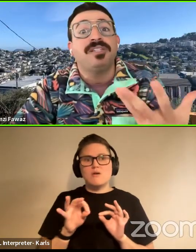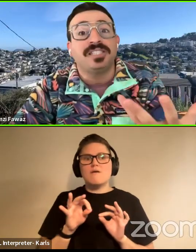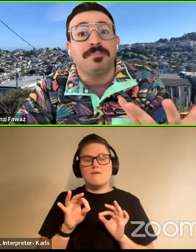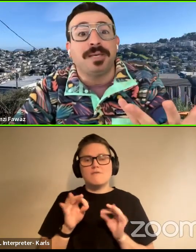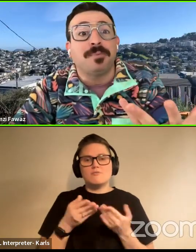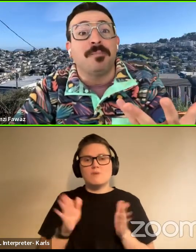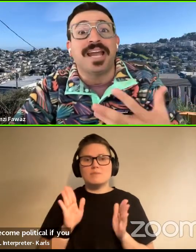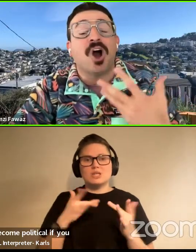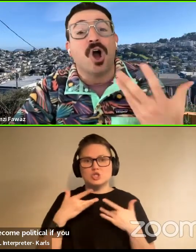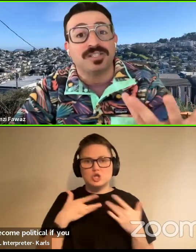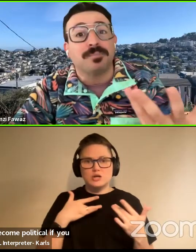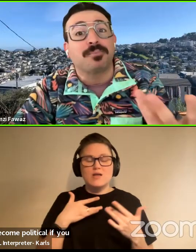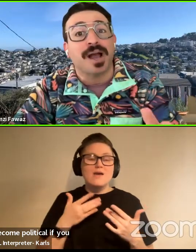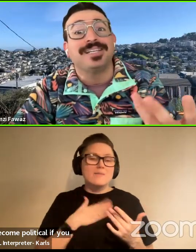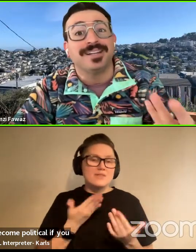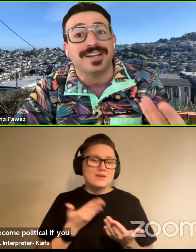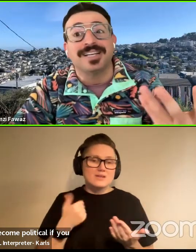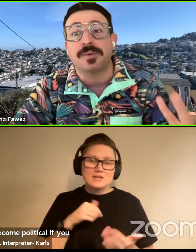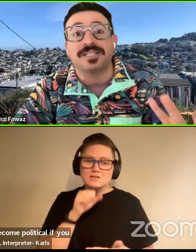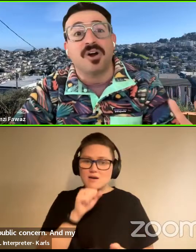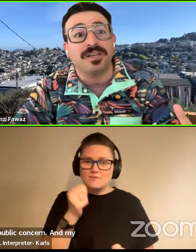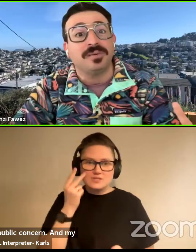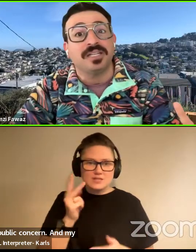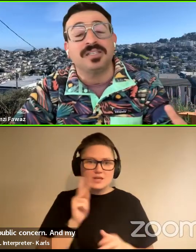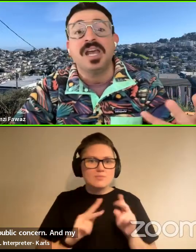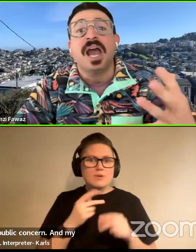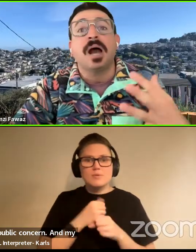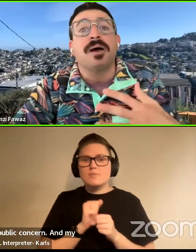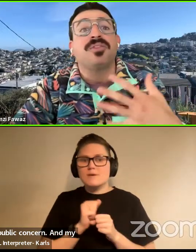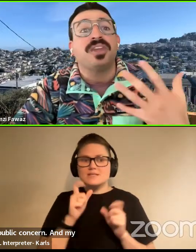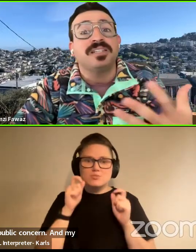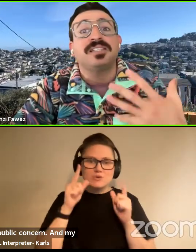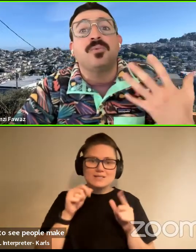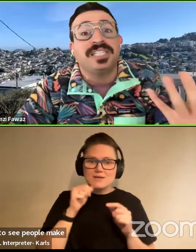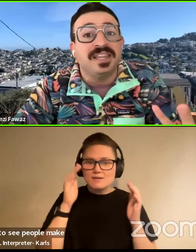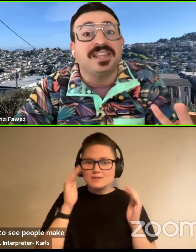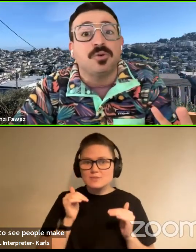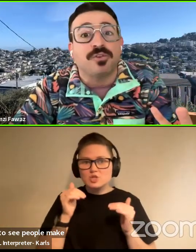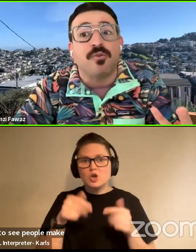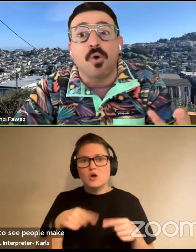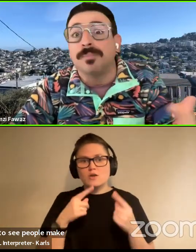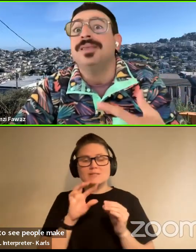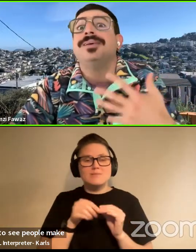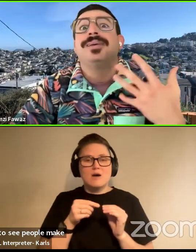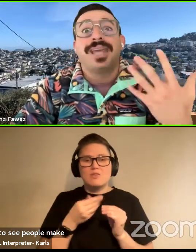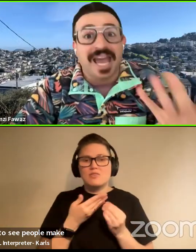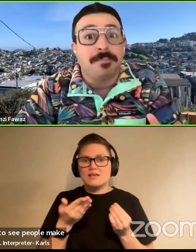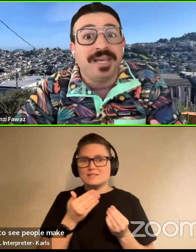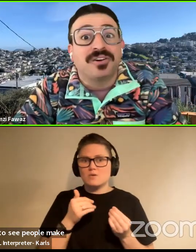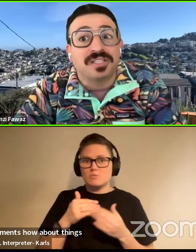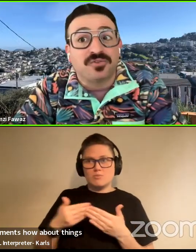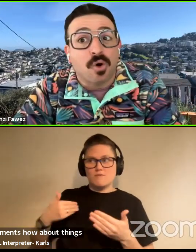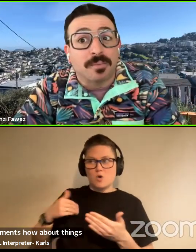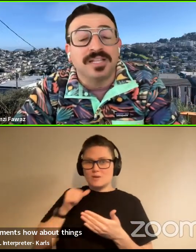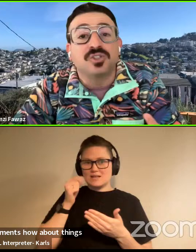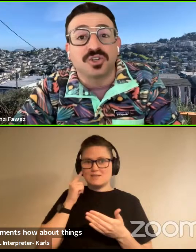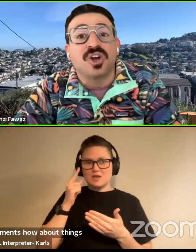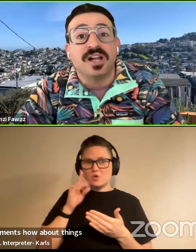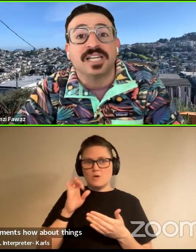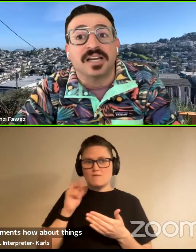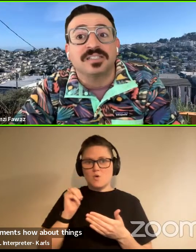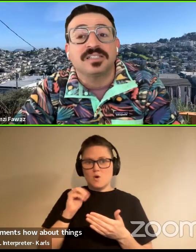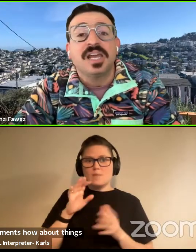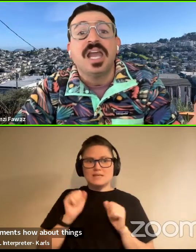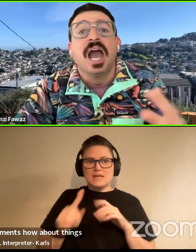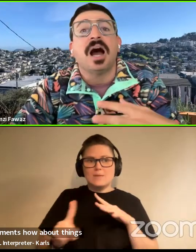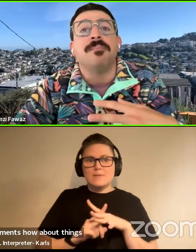I would love to see people make surprising and unexpected arguments. How about things that we didn't think were form can appear as form in